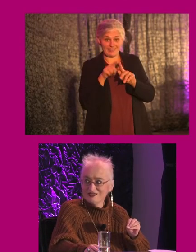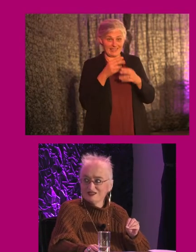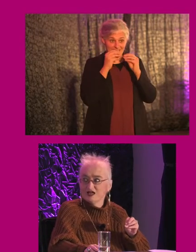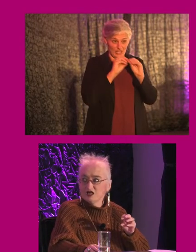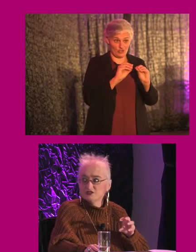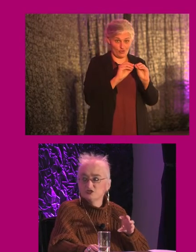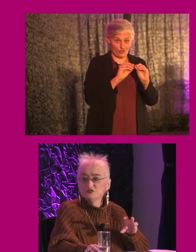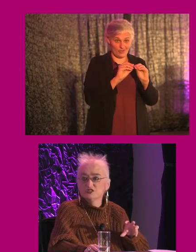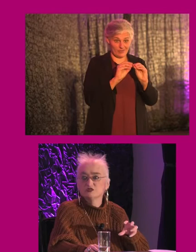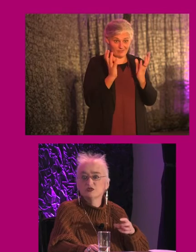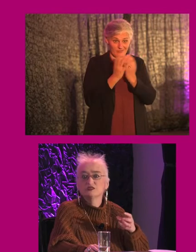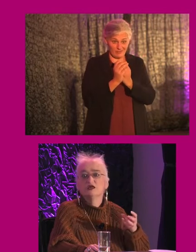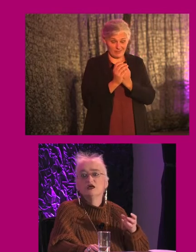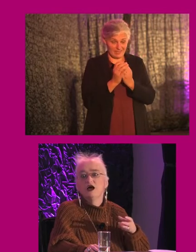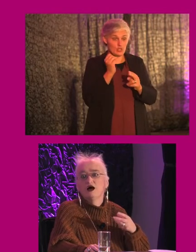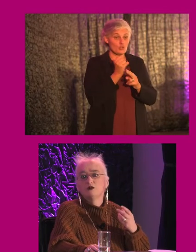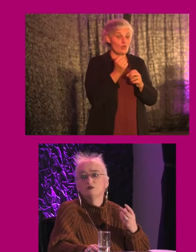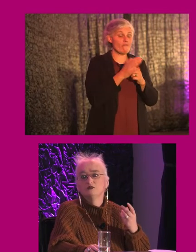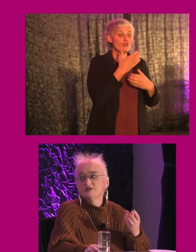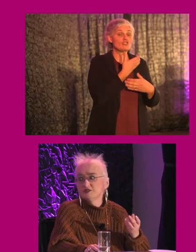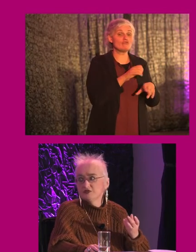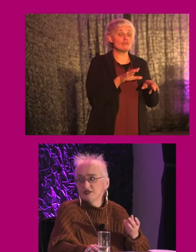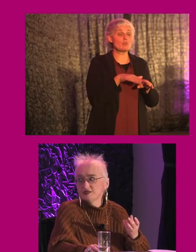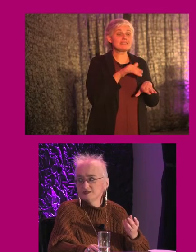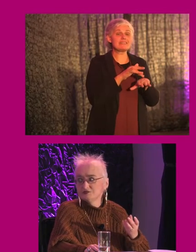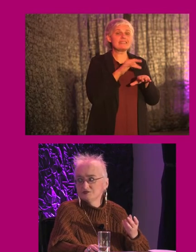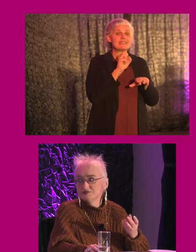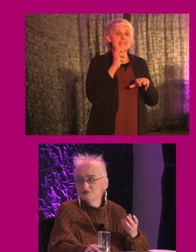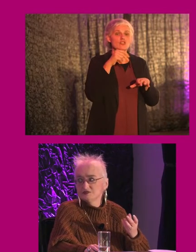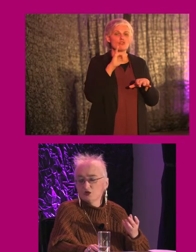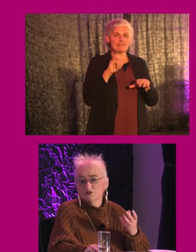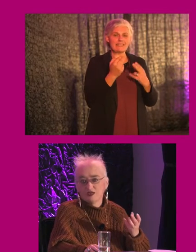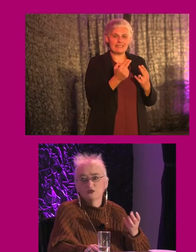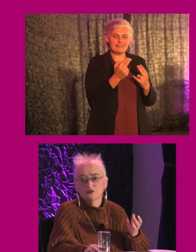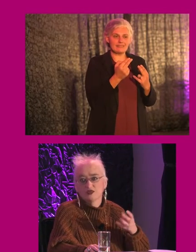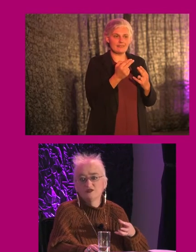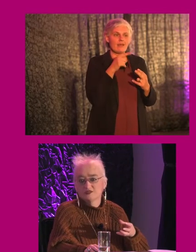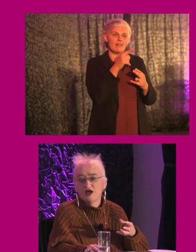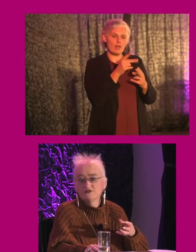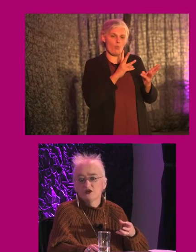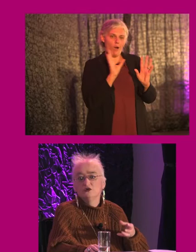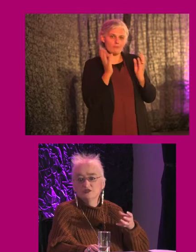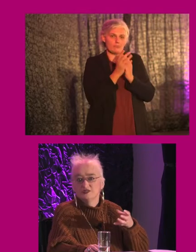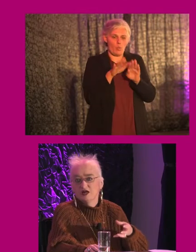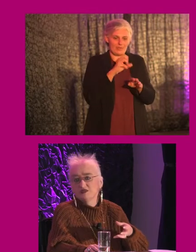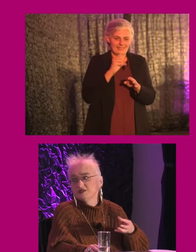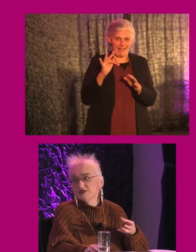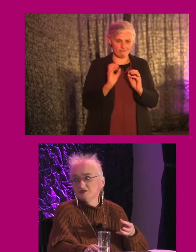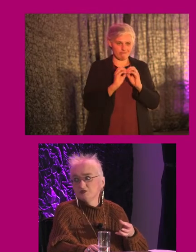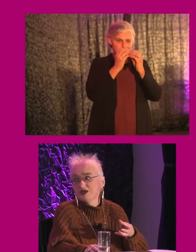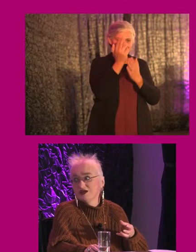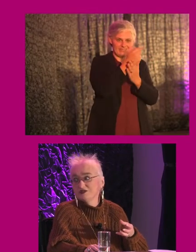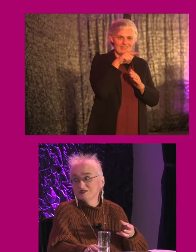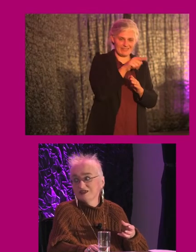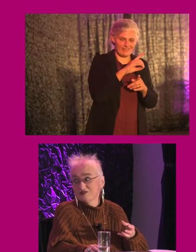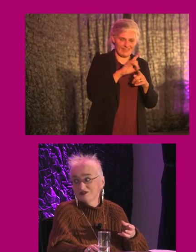in a school with children with sensory needs. So they worked with our staff to design this sensory